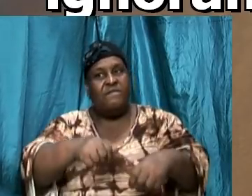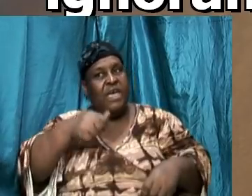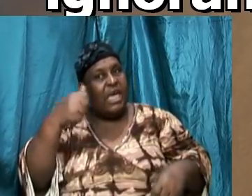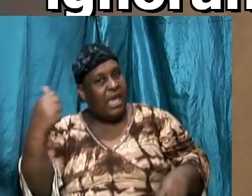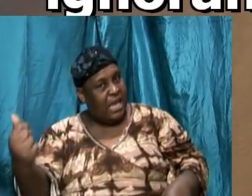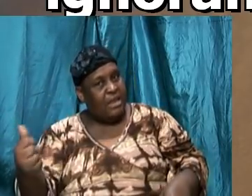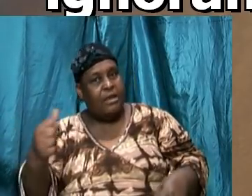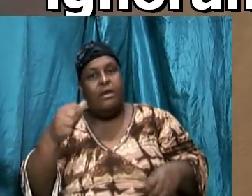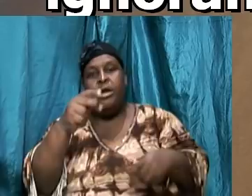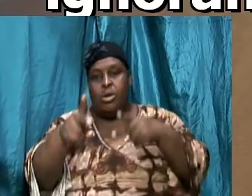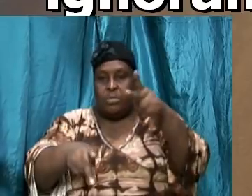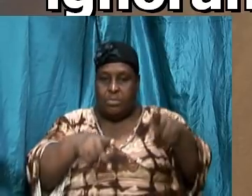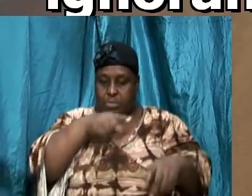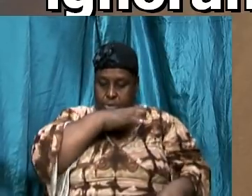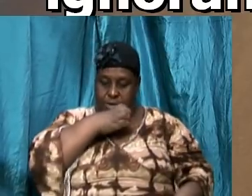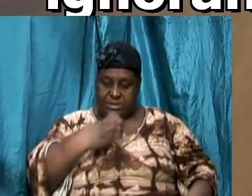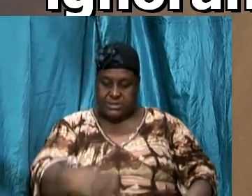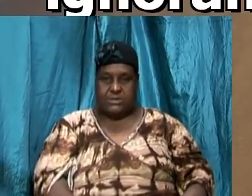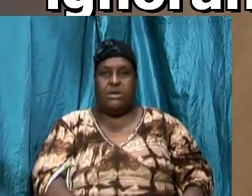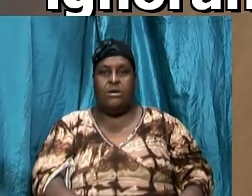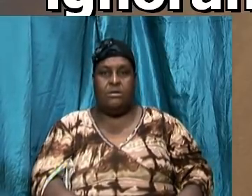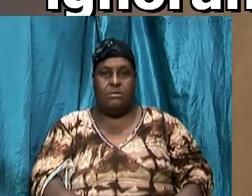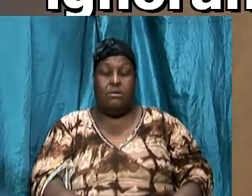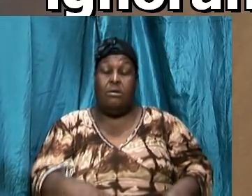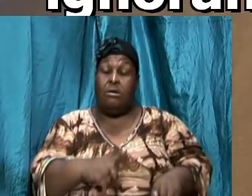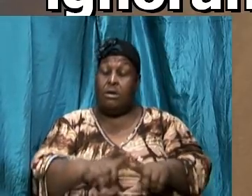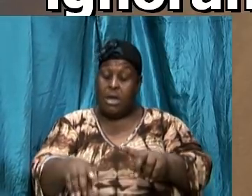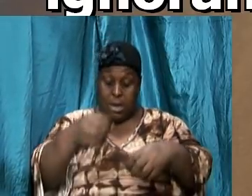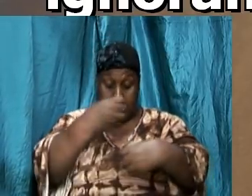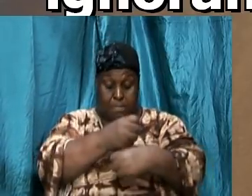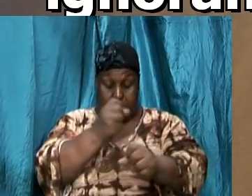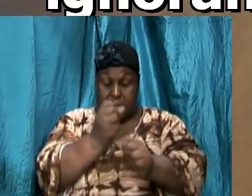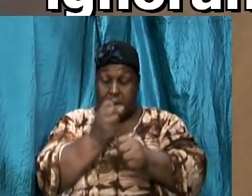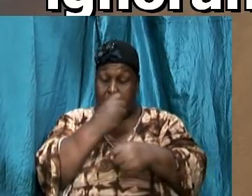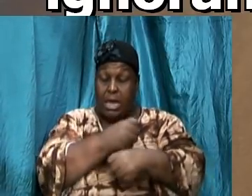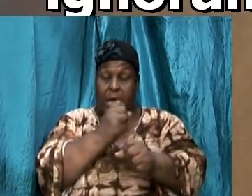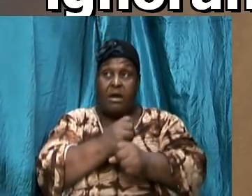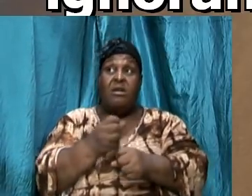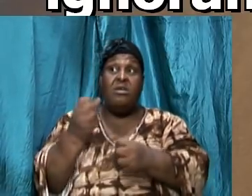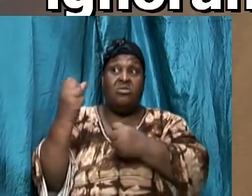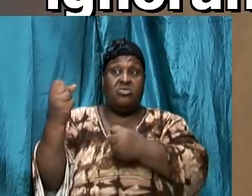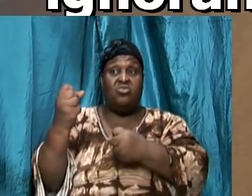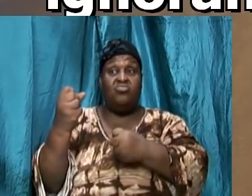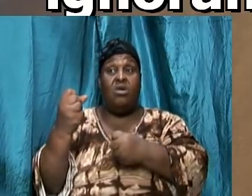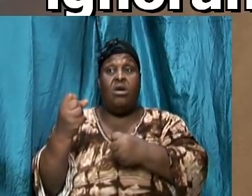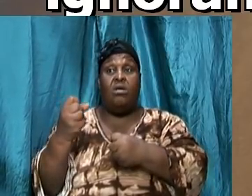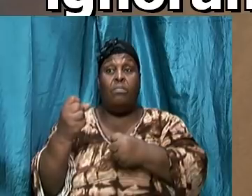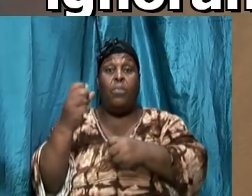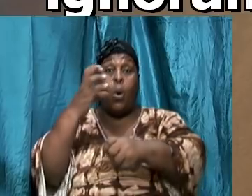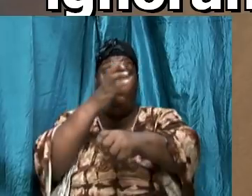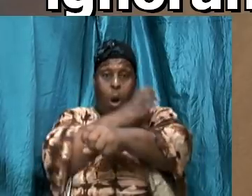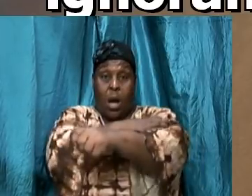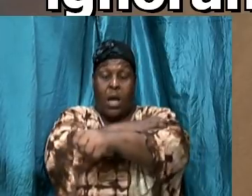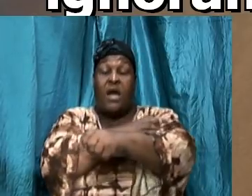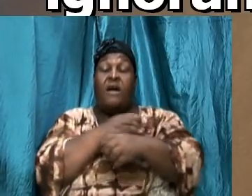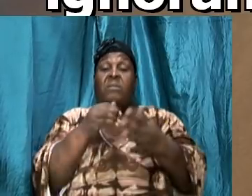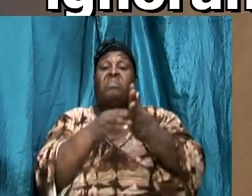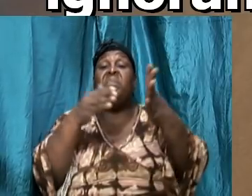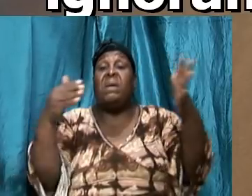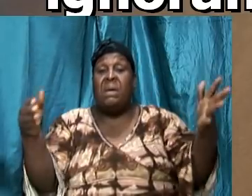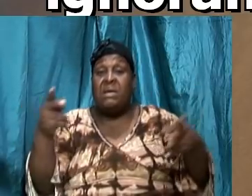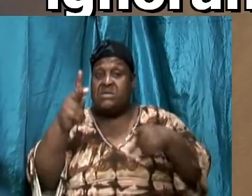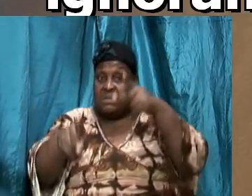cannot set up a material so to speak stronghold against a saint of God you will find